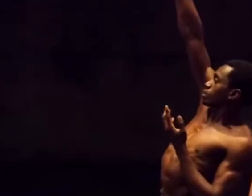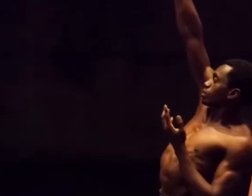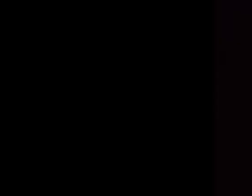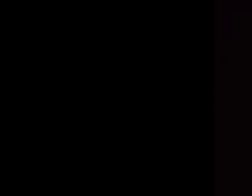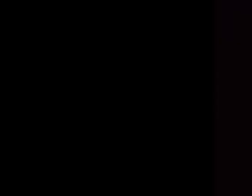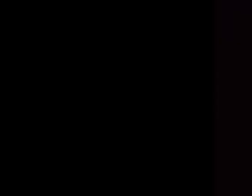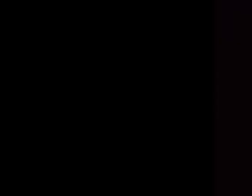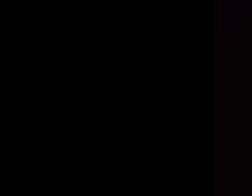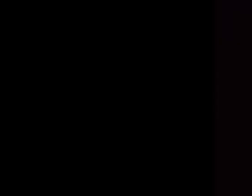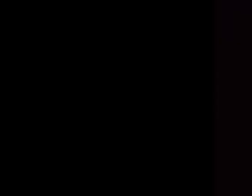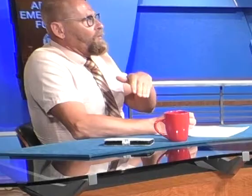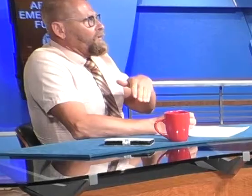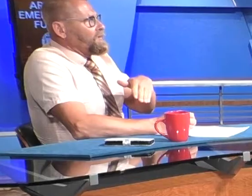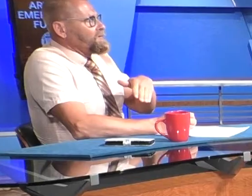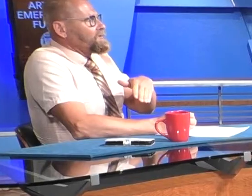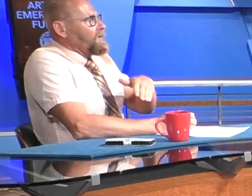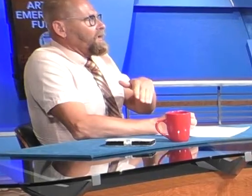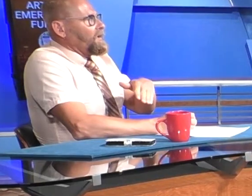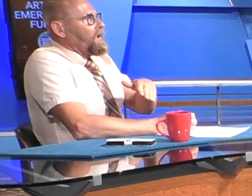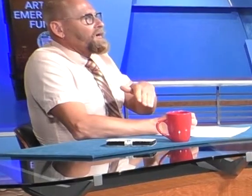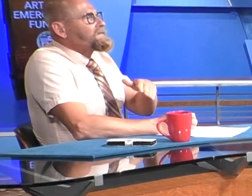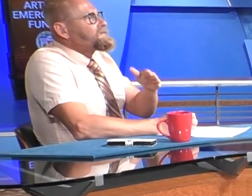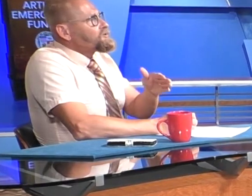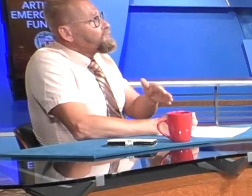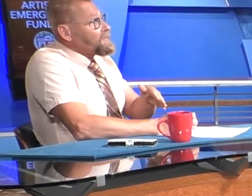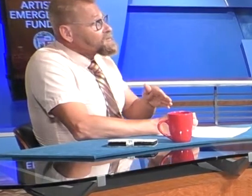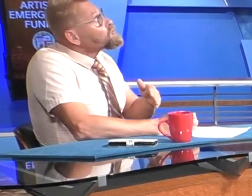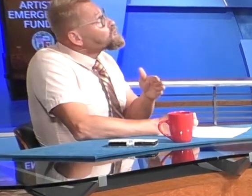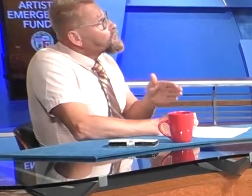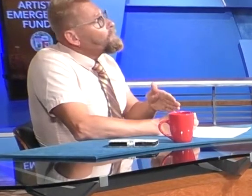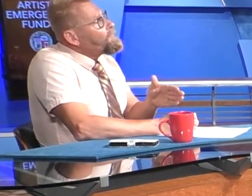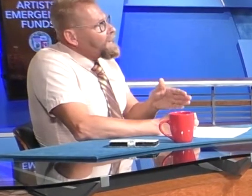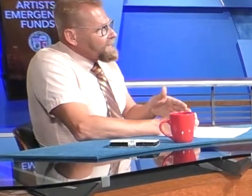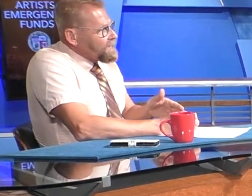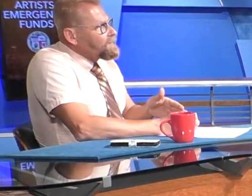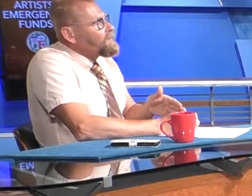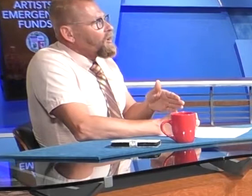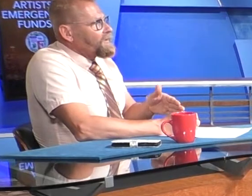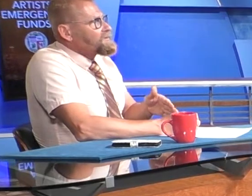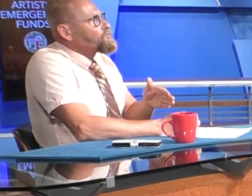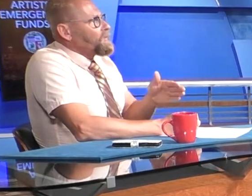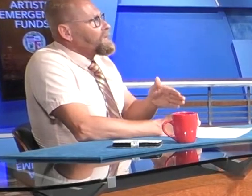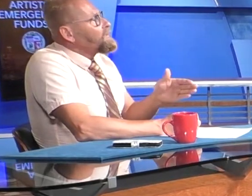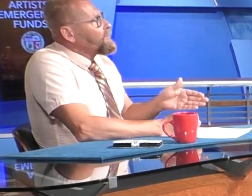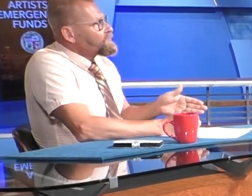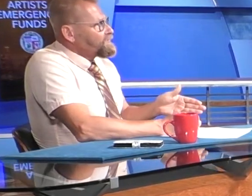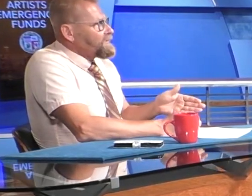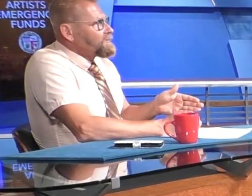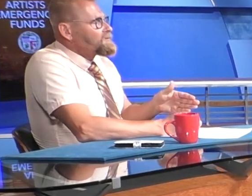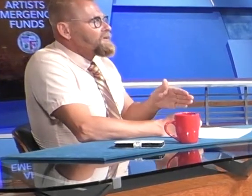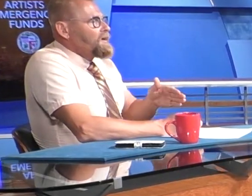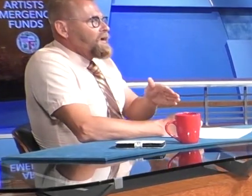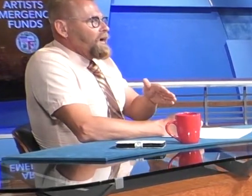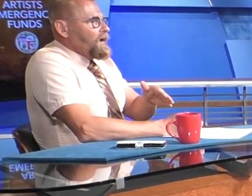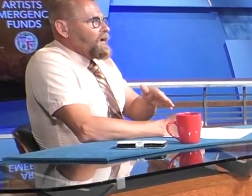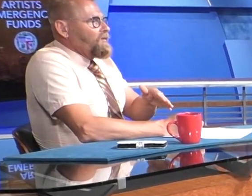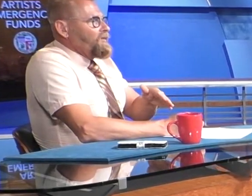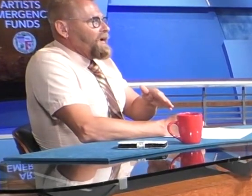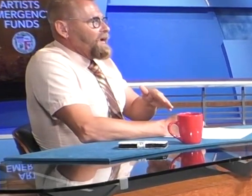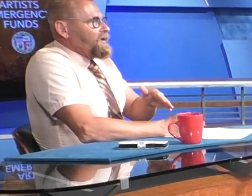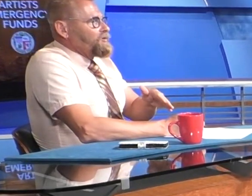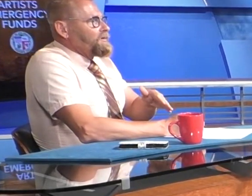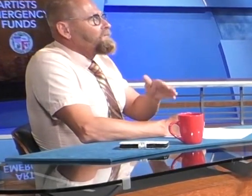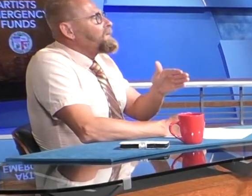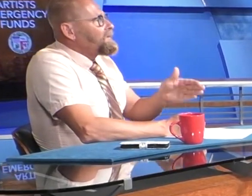theater was first that was uh our decision because there's so many artists working in those fields uh